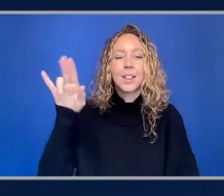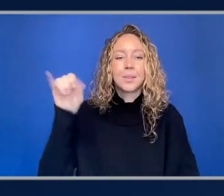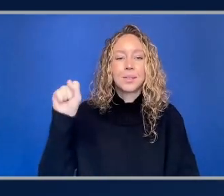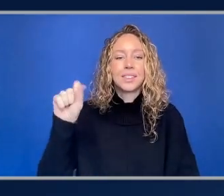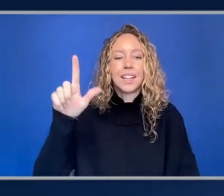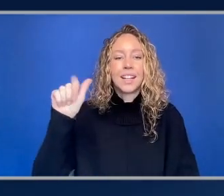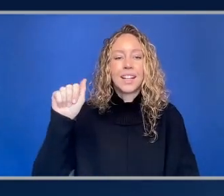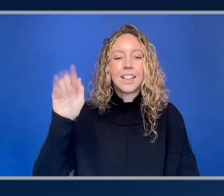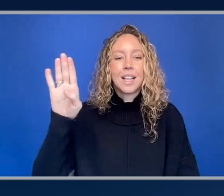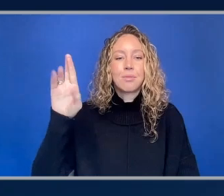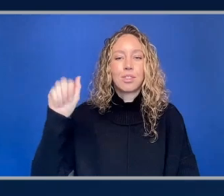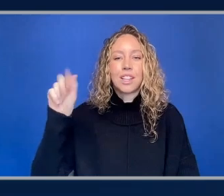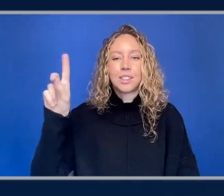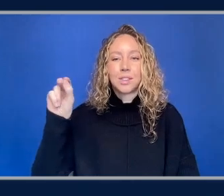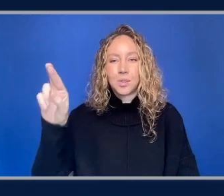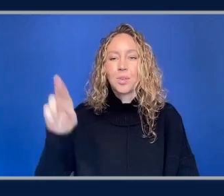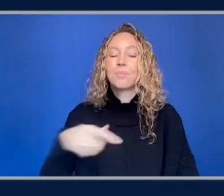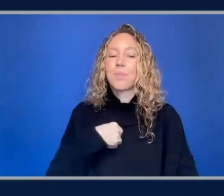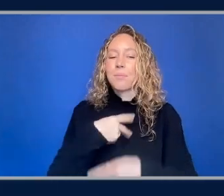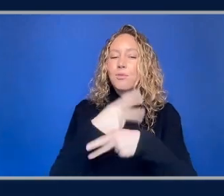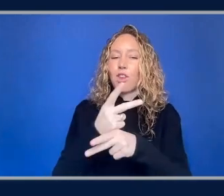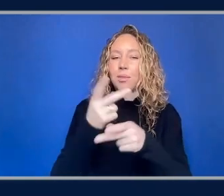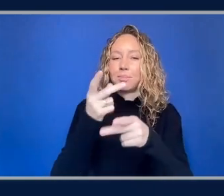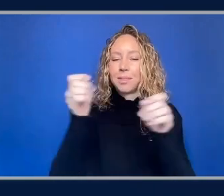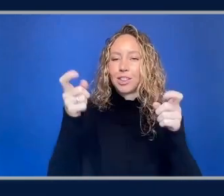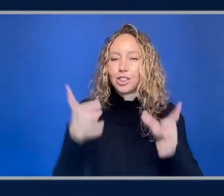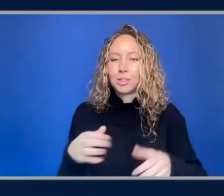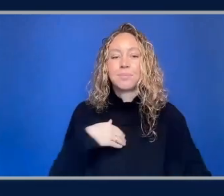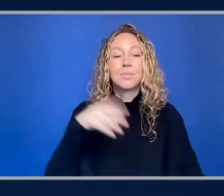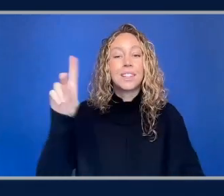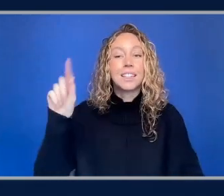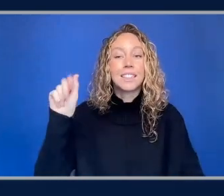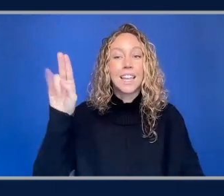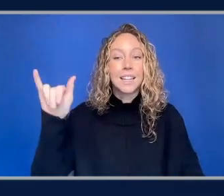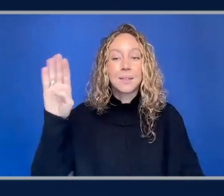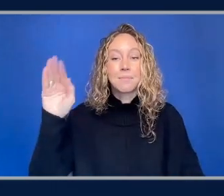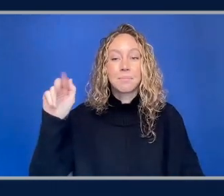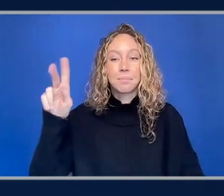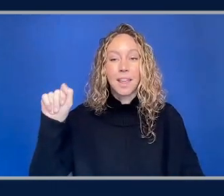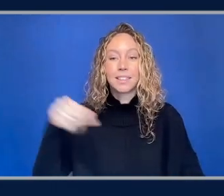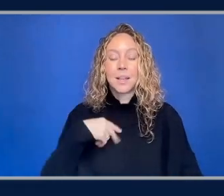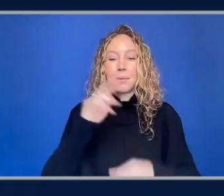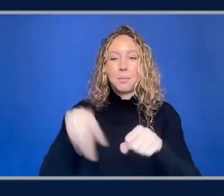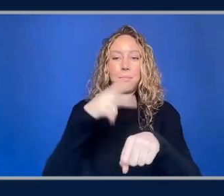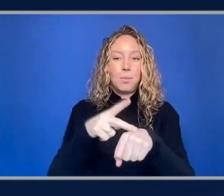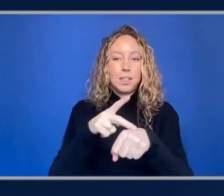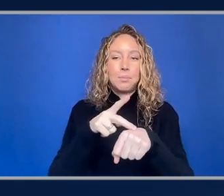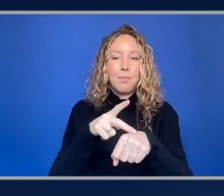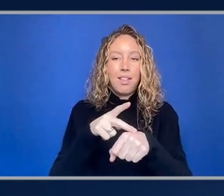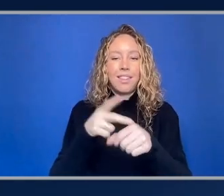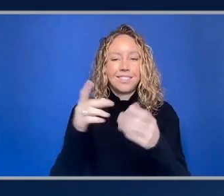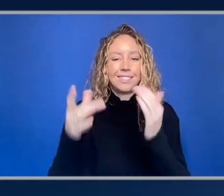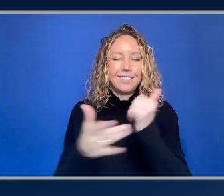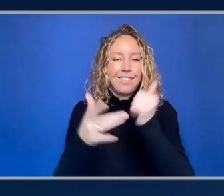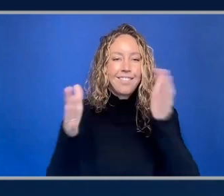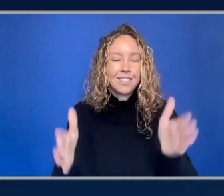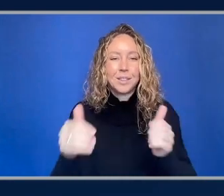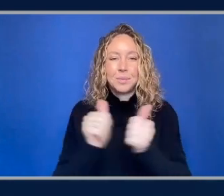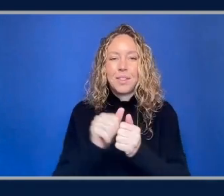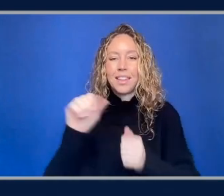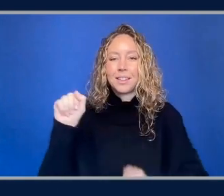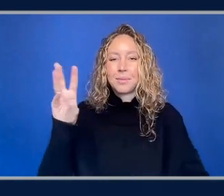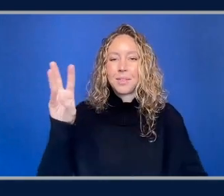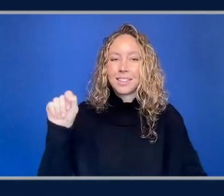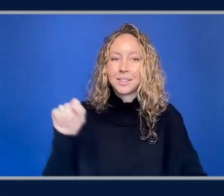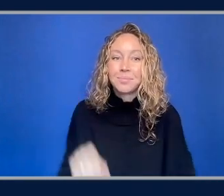with s3 and my name is Danny Banks I'm a principal design technologist with the AWS Amplify team all right so we're talking s3 we're